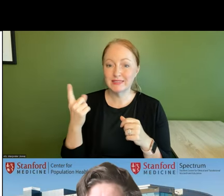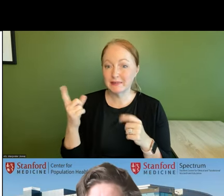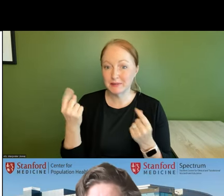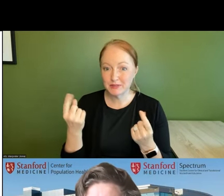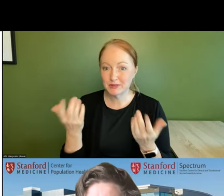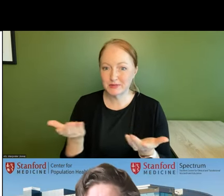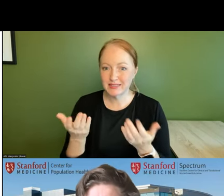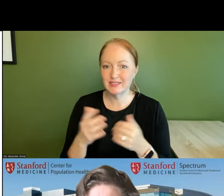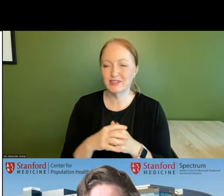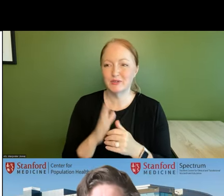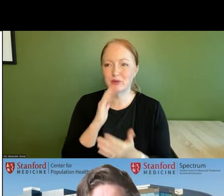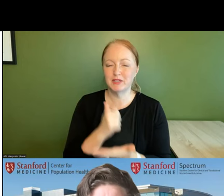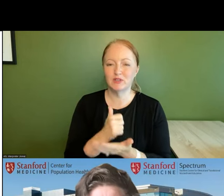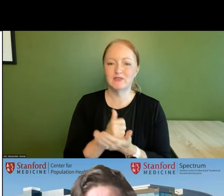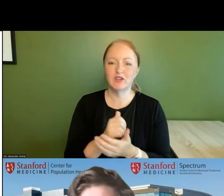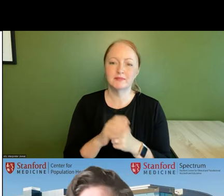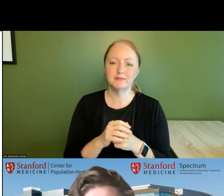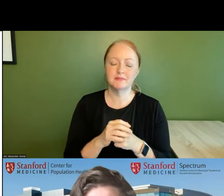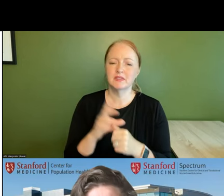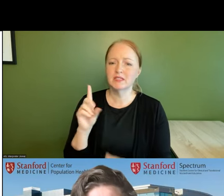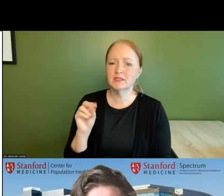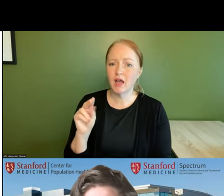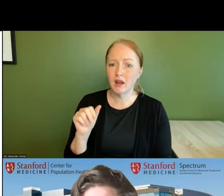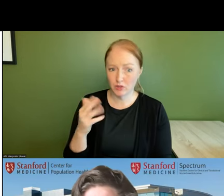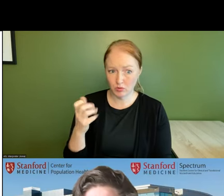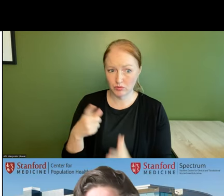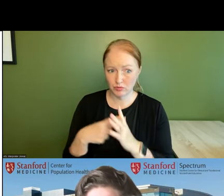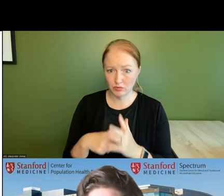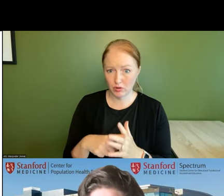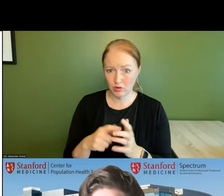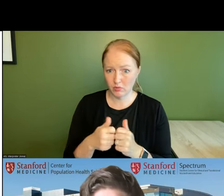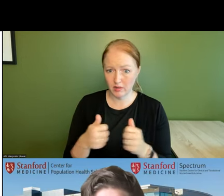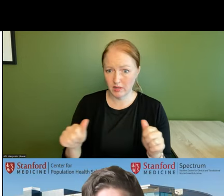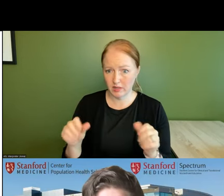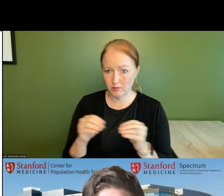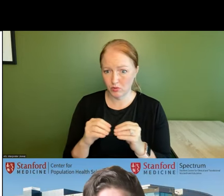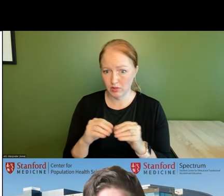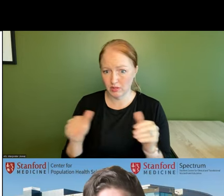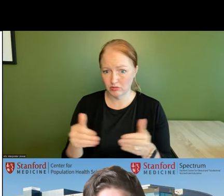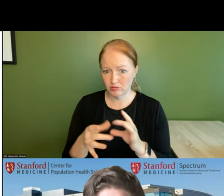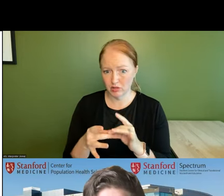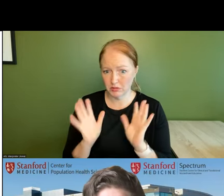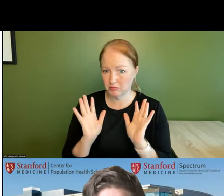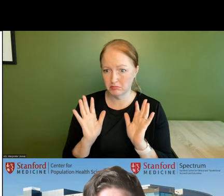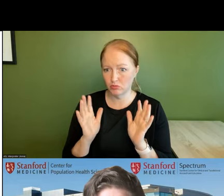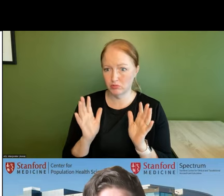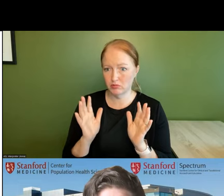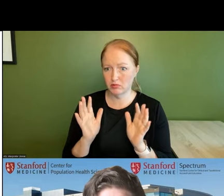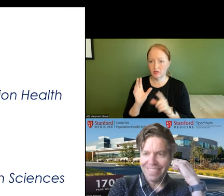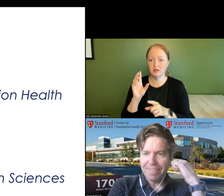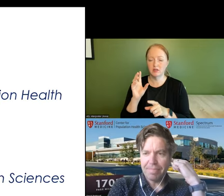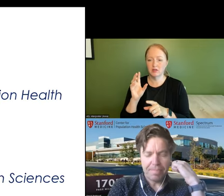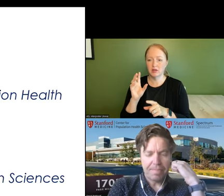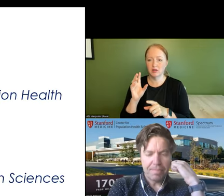here um that would be useful i mean bella did you want to start out with any any other introductory comments or do you want me to just um